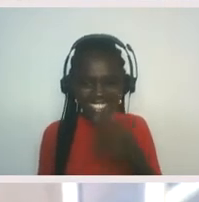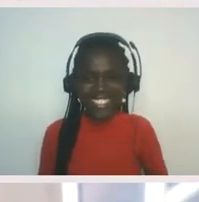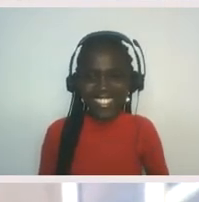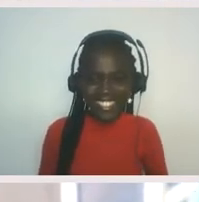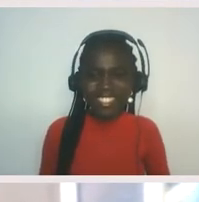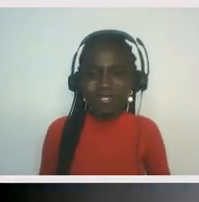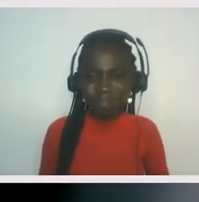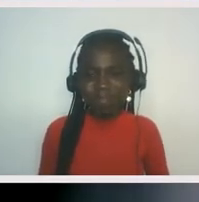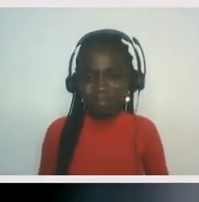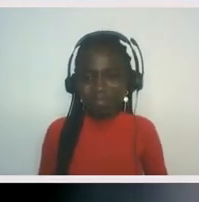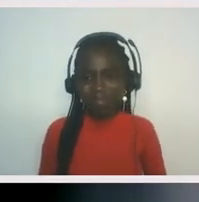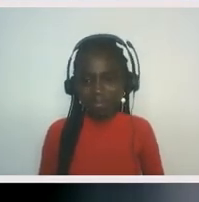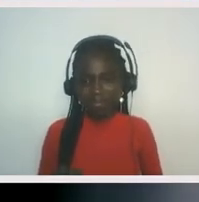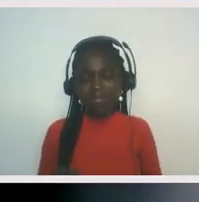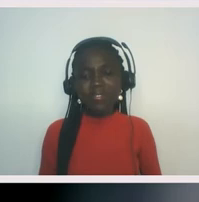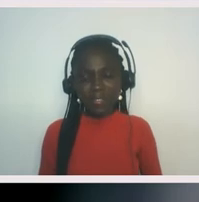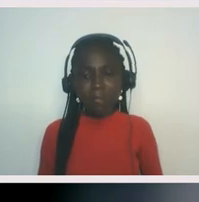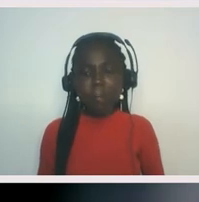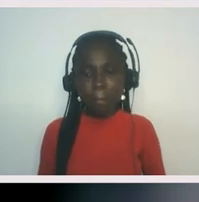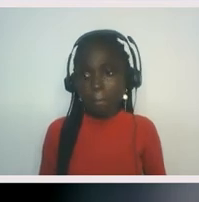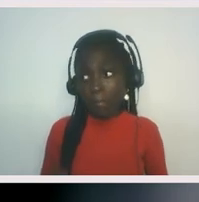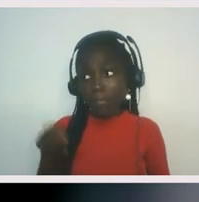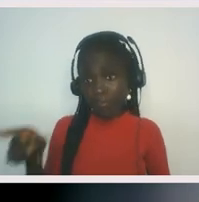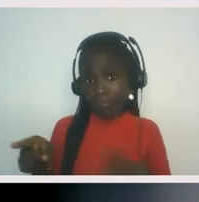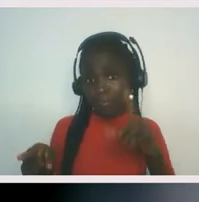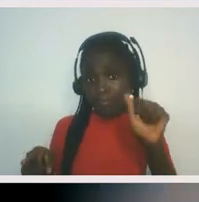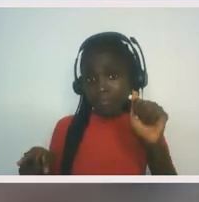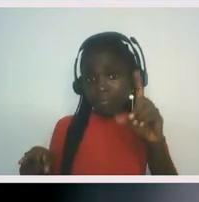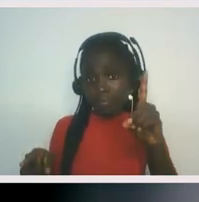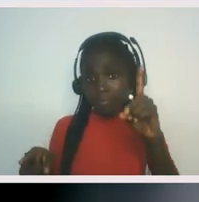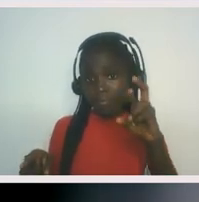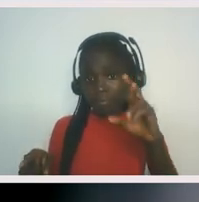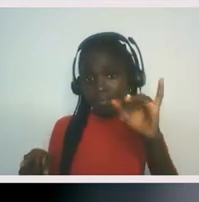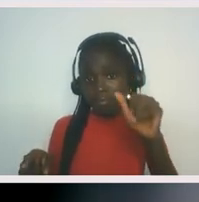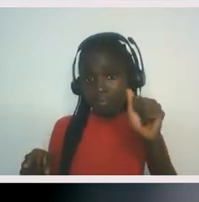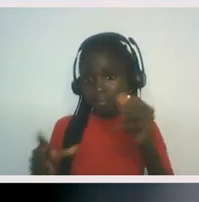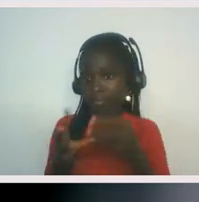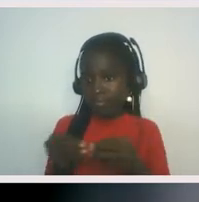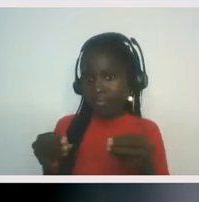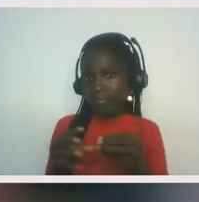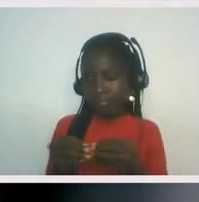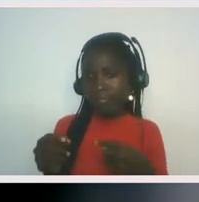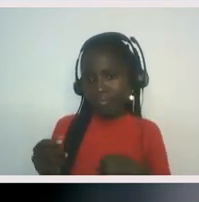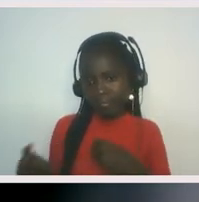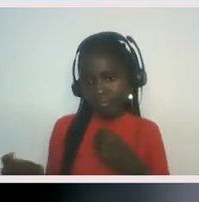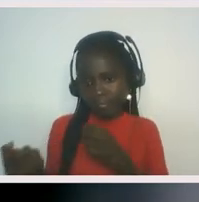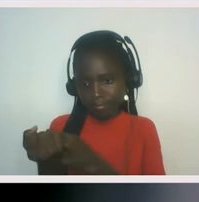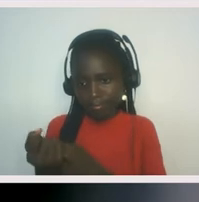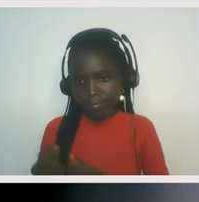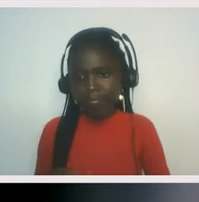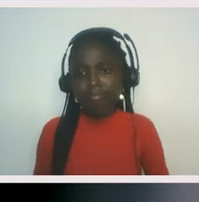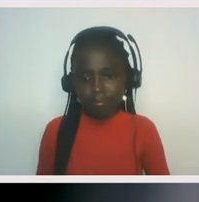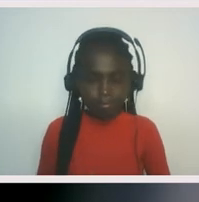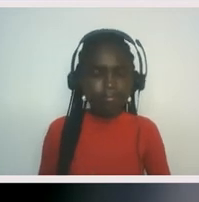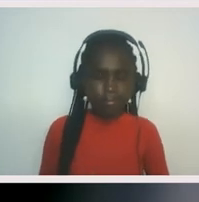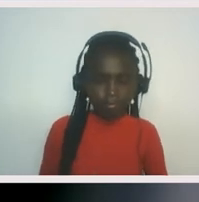Can I just jump in and just underscore what I just said? Because, you know, for us in the Caribbean, um, you know, climate change is real